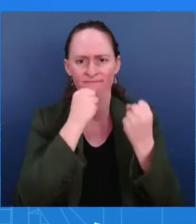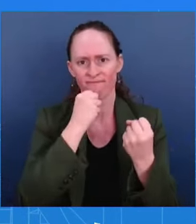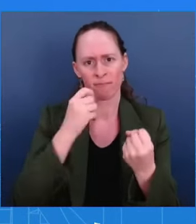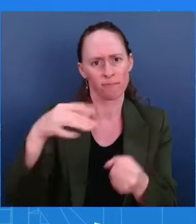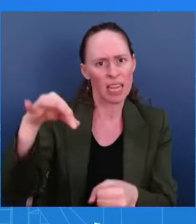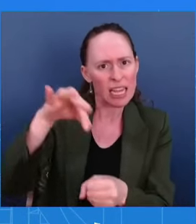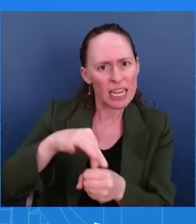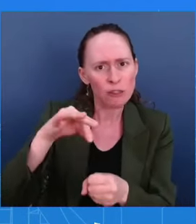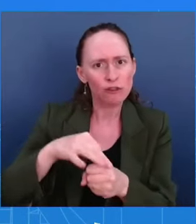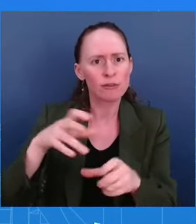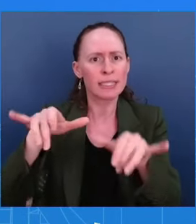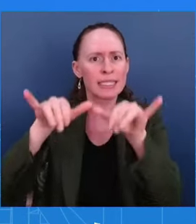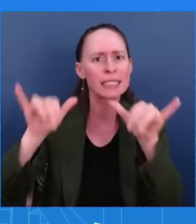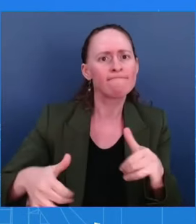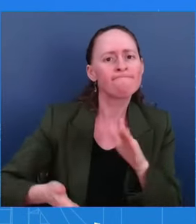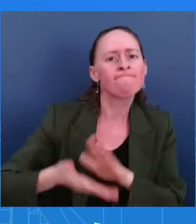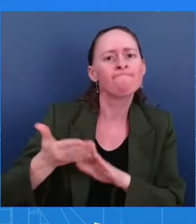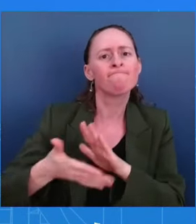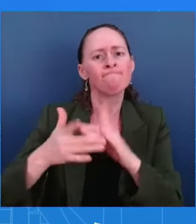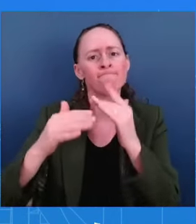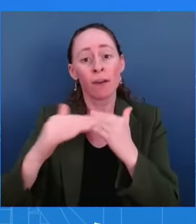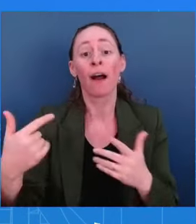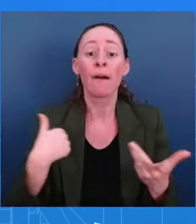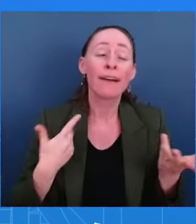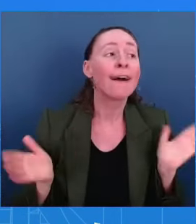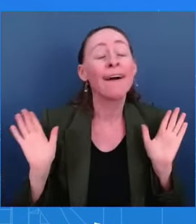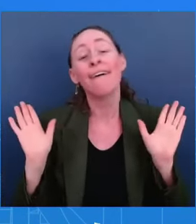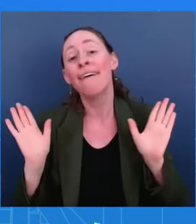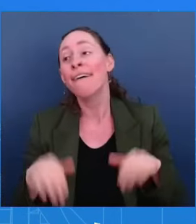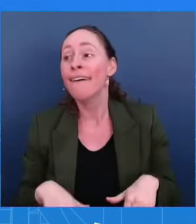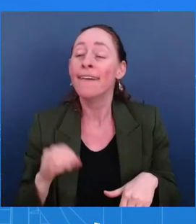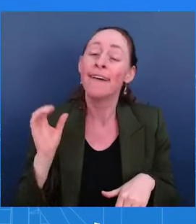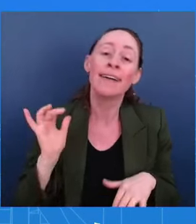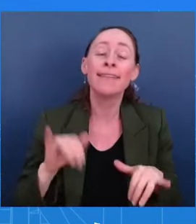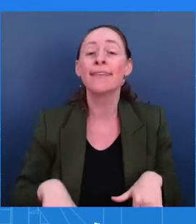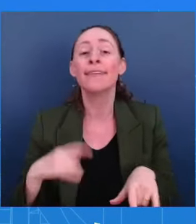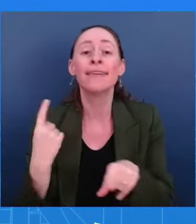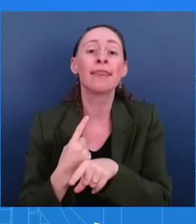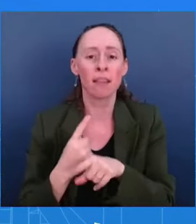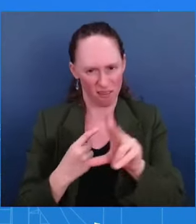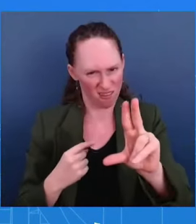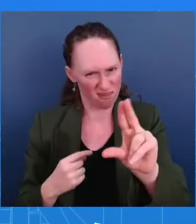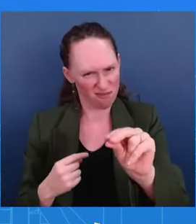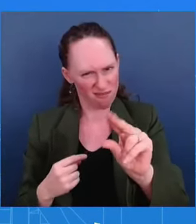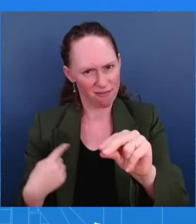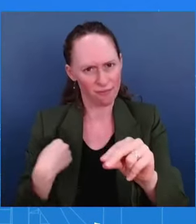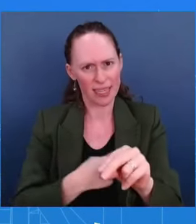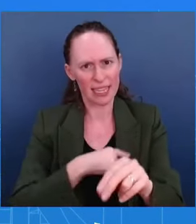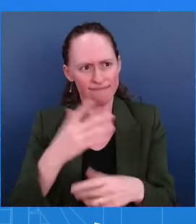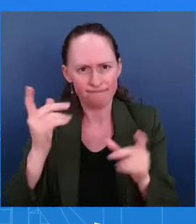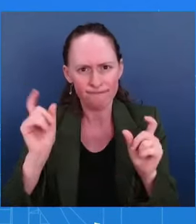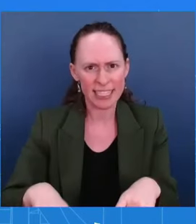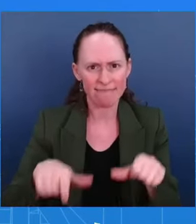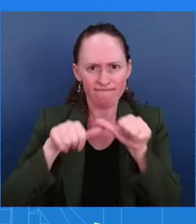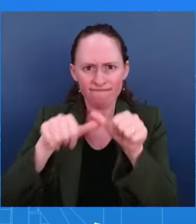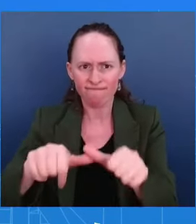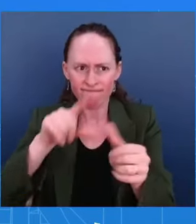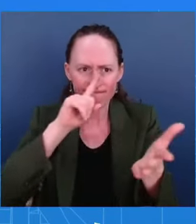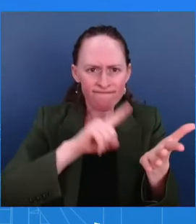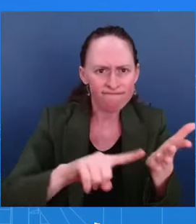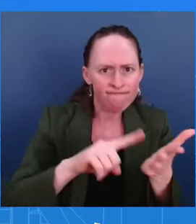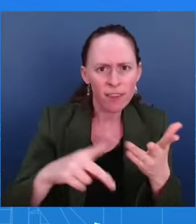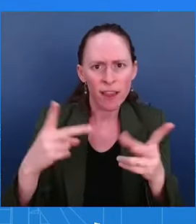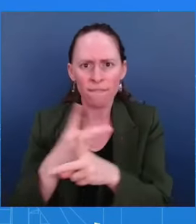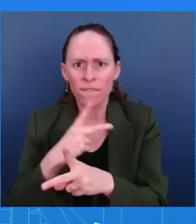shrugging about it and we're going to constantly monitor, as I said, these threats, be able to thwart them when we see them and identify and hold the